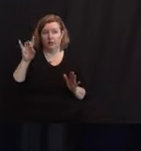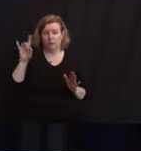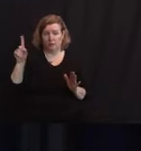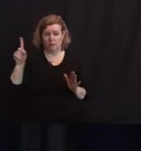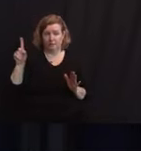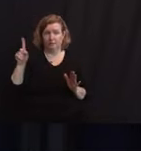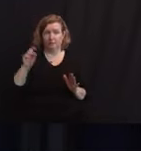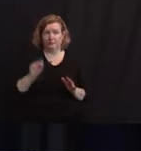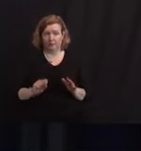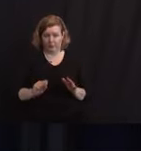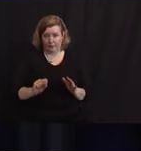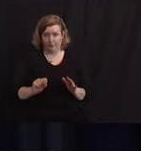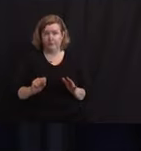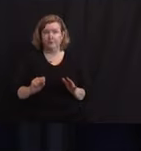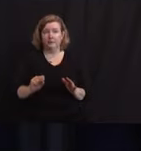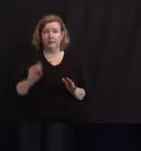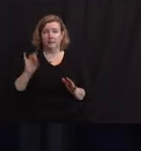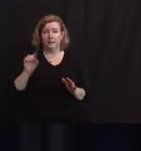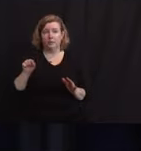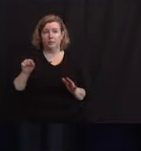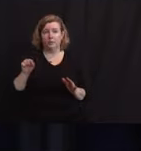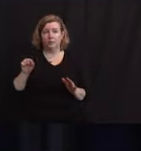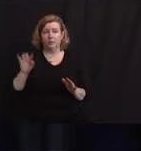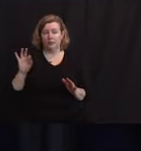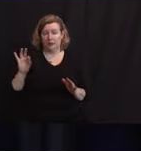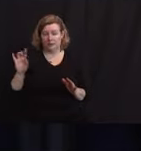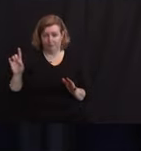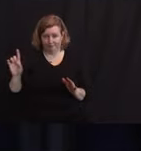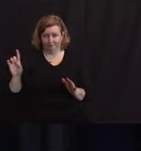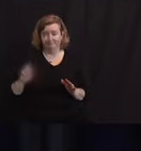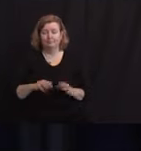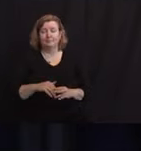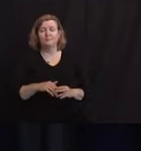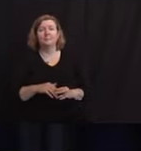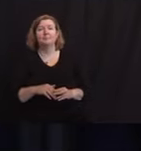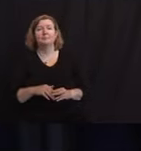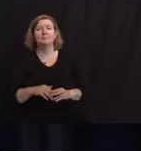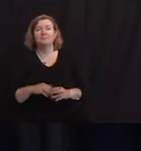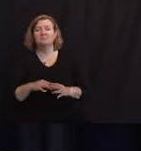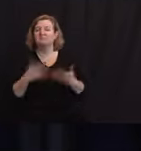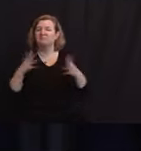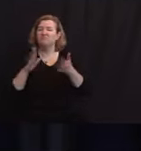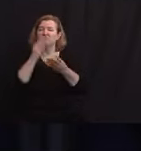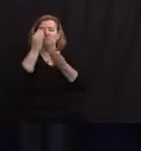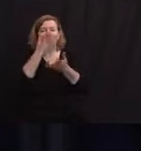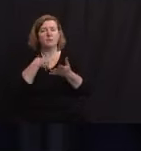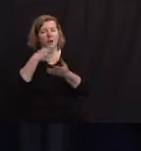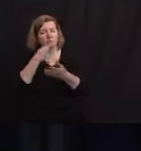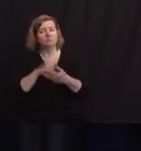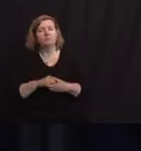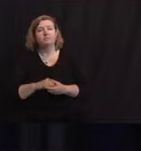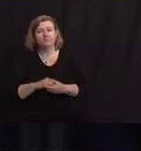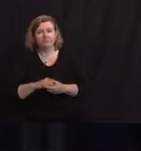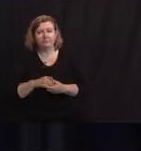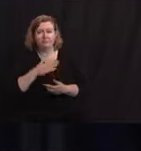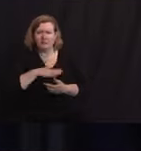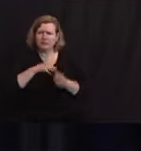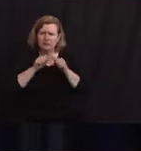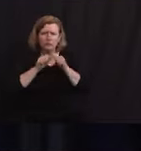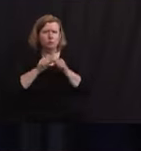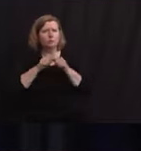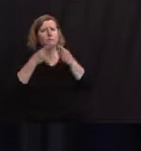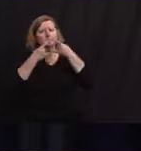And the southern region, 8.91%. And that concludes the daily report. Please continue to mask up,